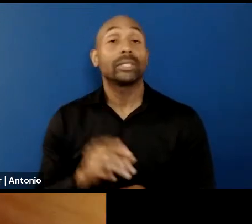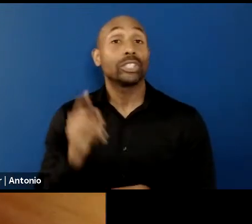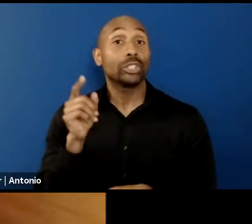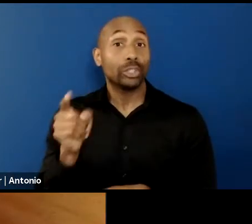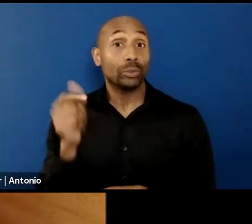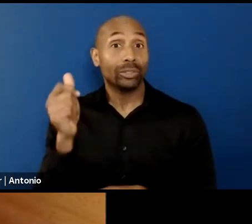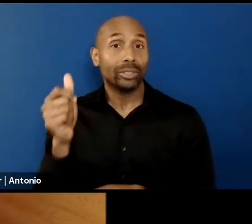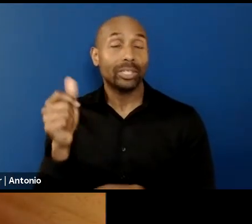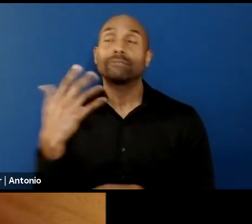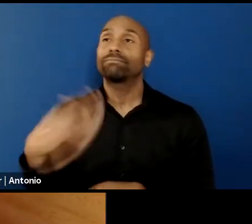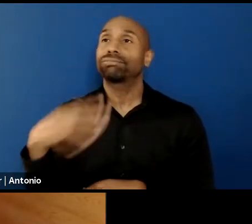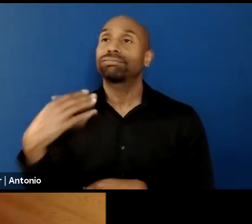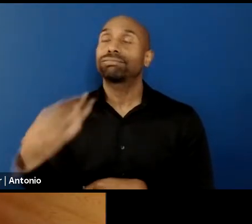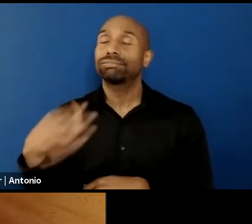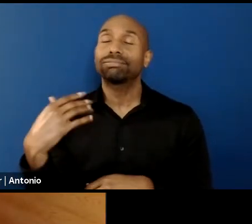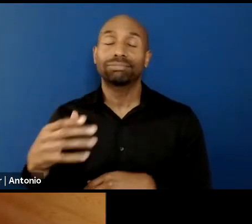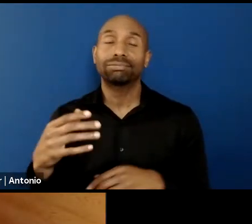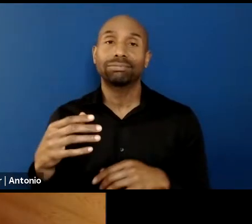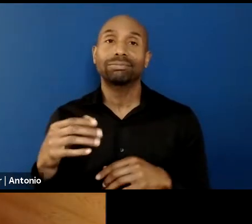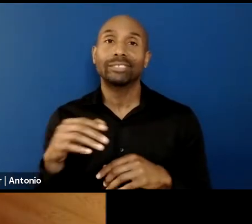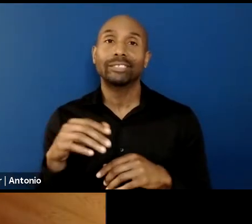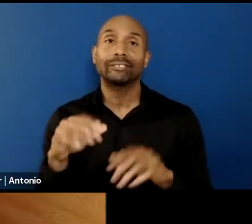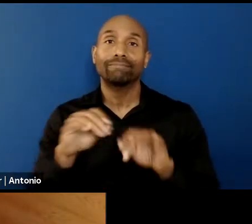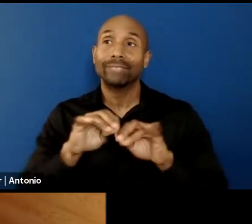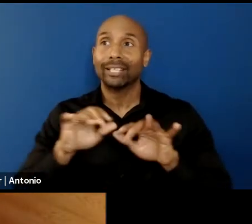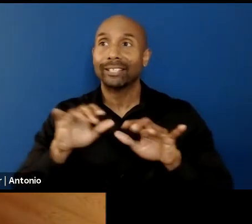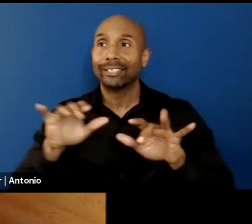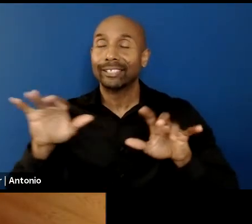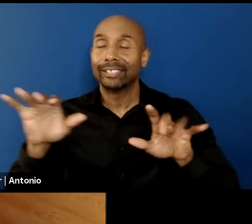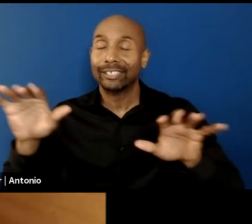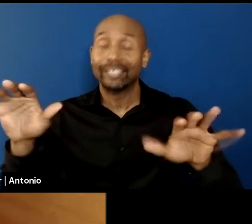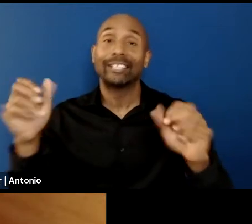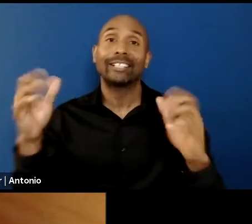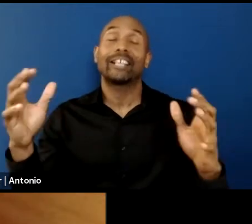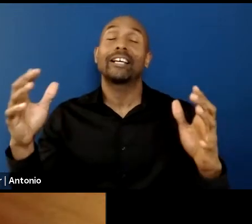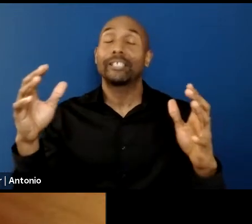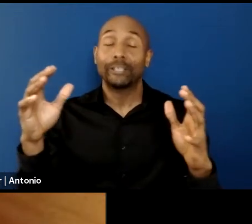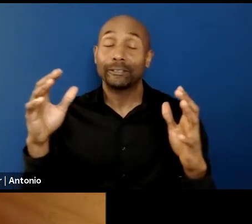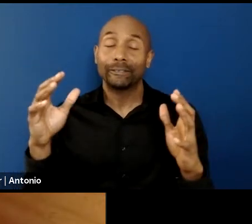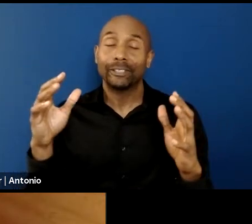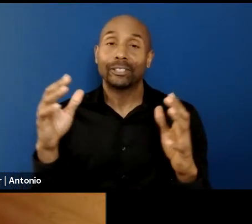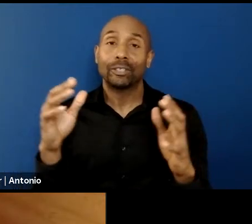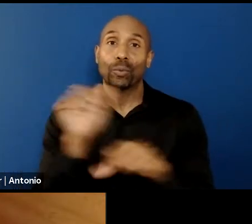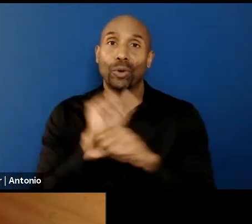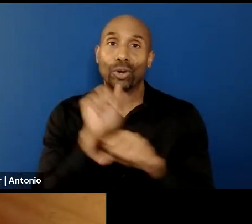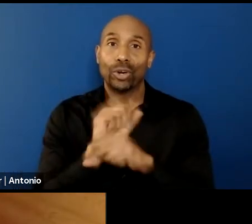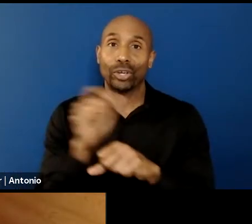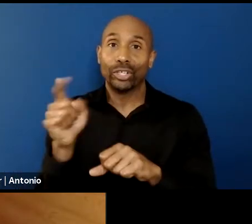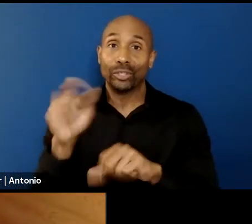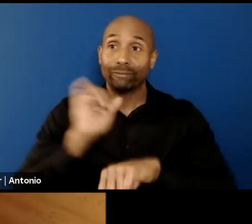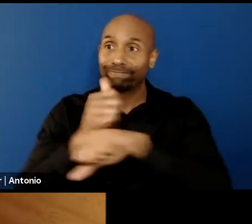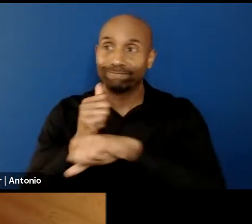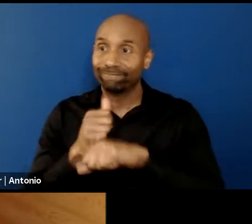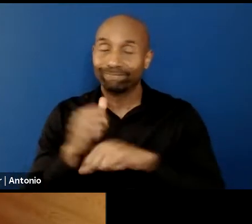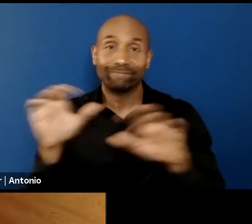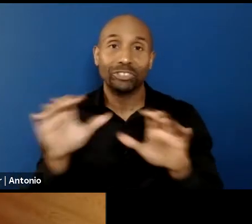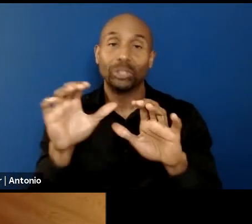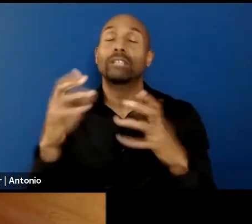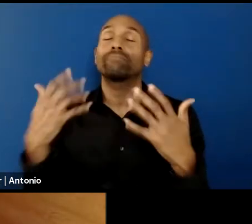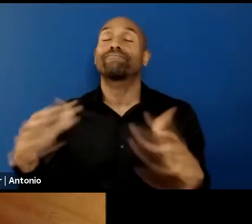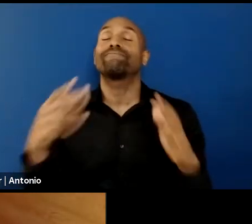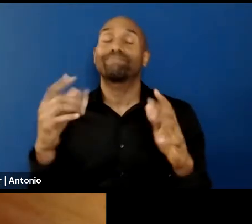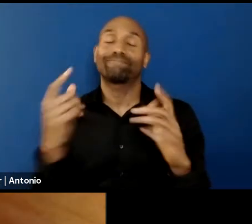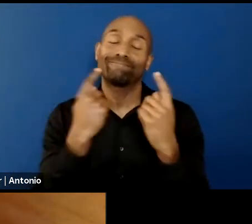headlines, who created visionary artworks. I mean, I don't think that a lot of people who are interested in